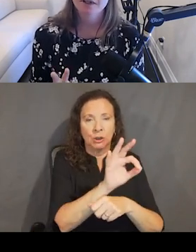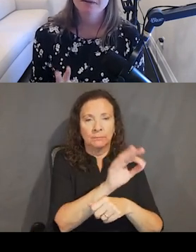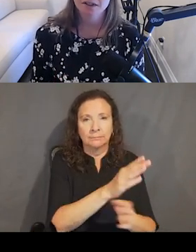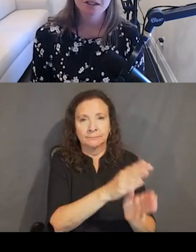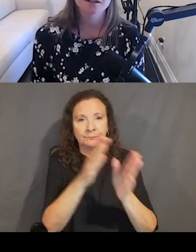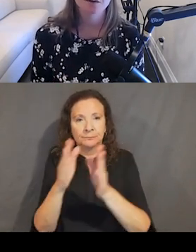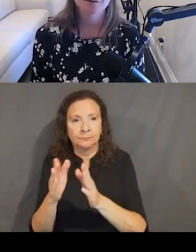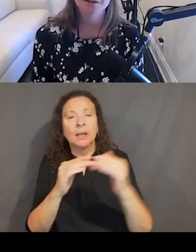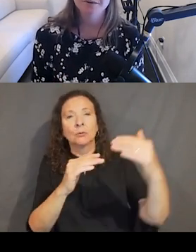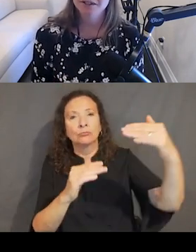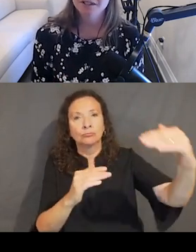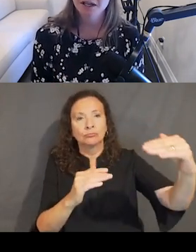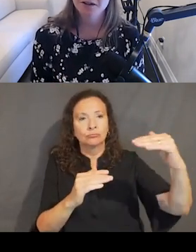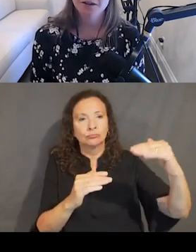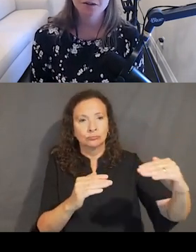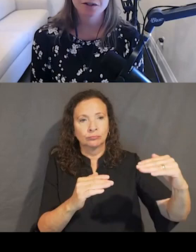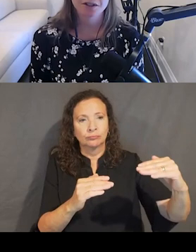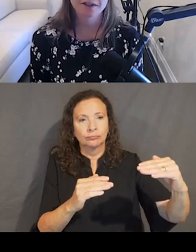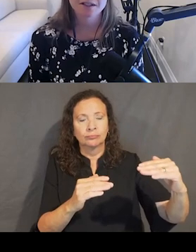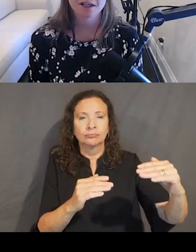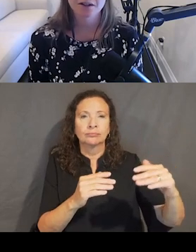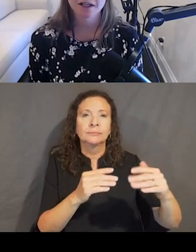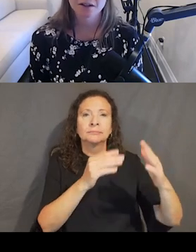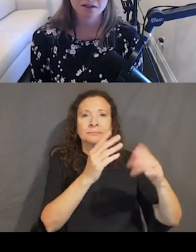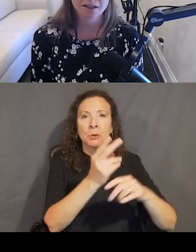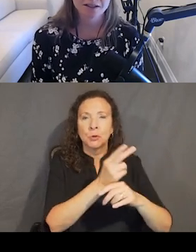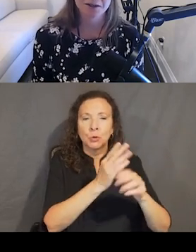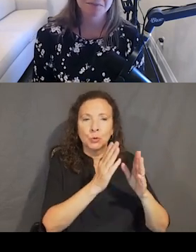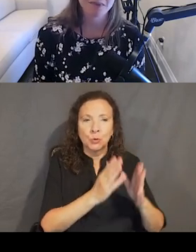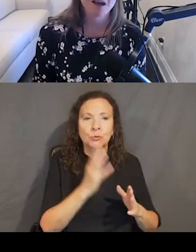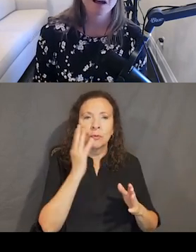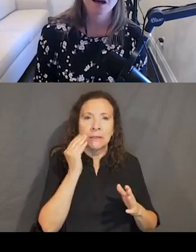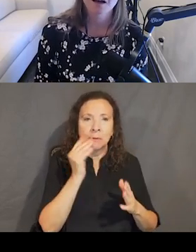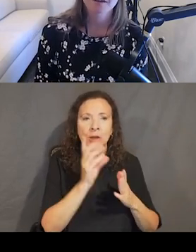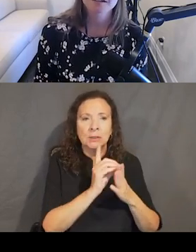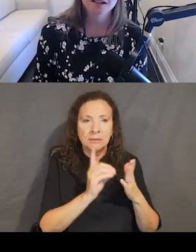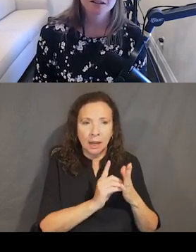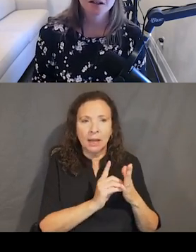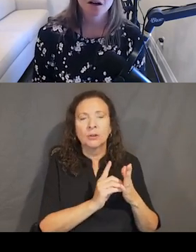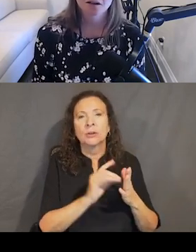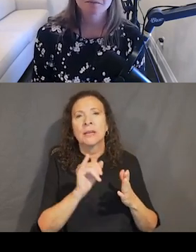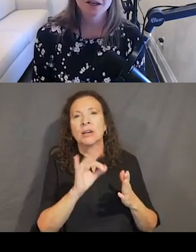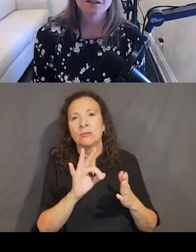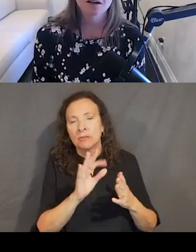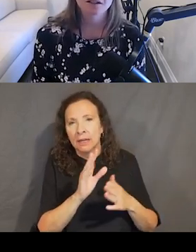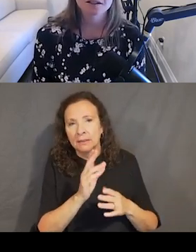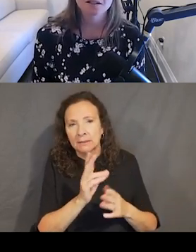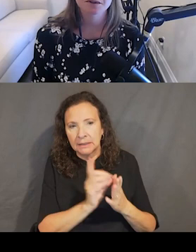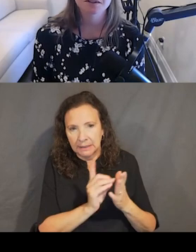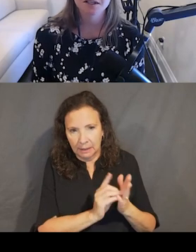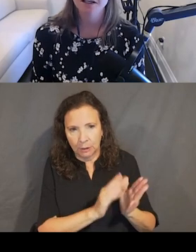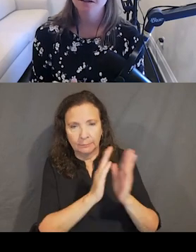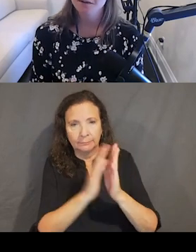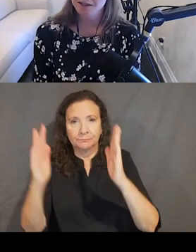have the three functions. So user experience designer, user interface designer, and content designer. The second column is called